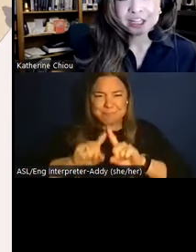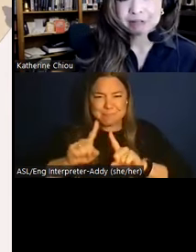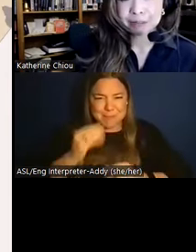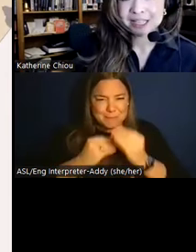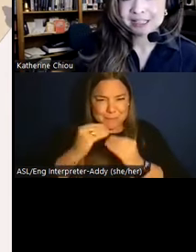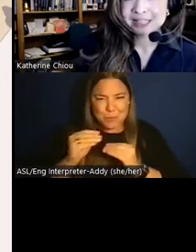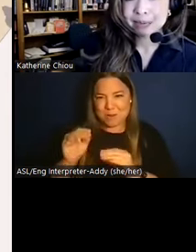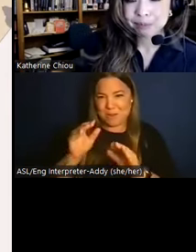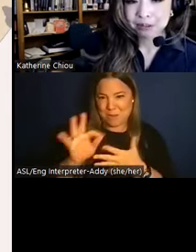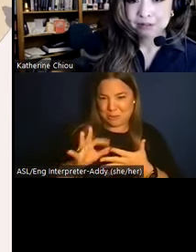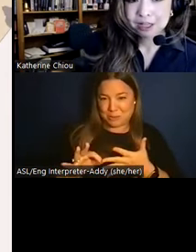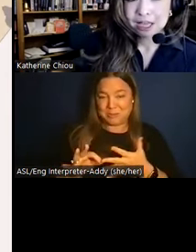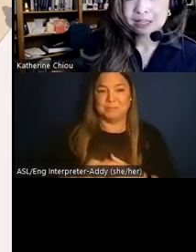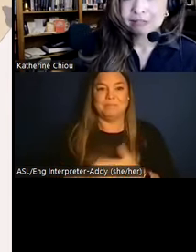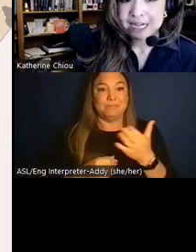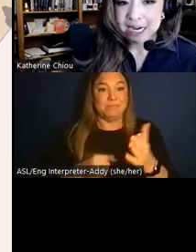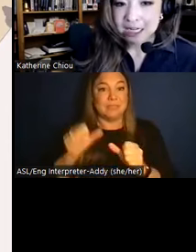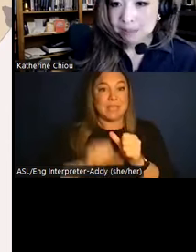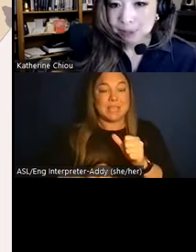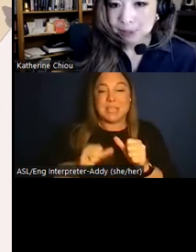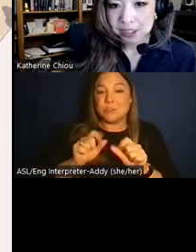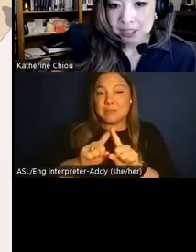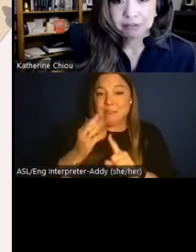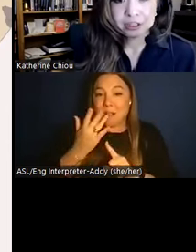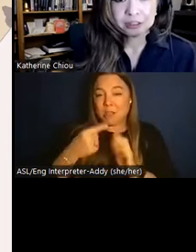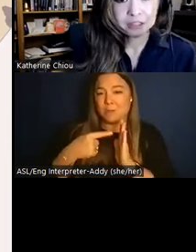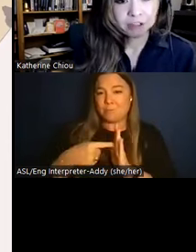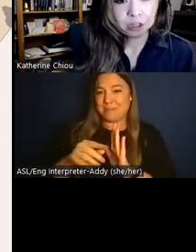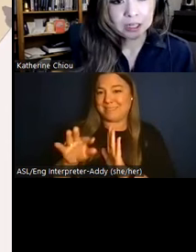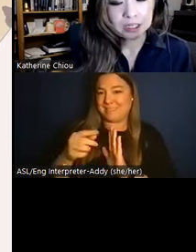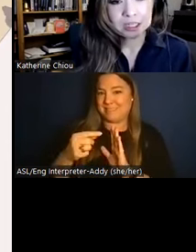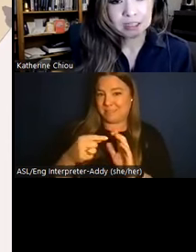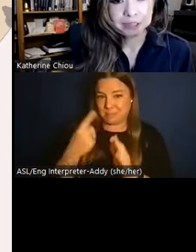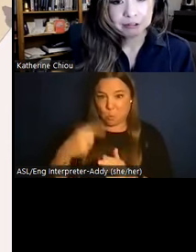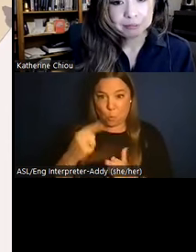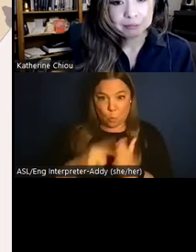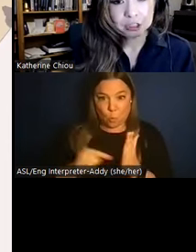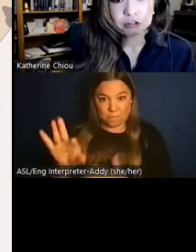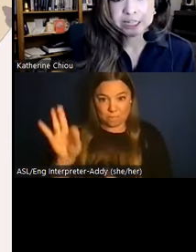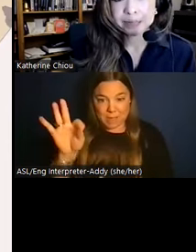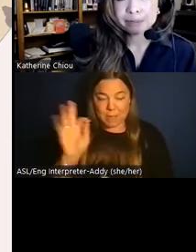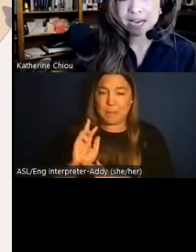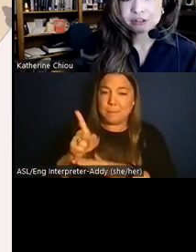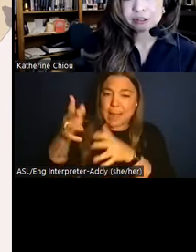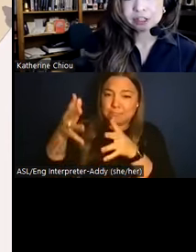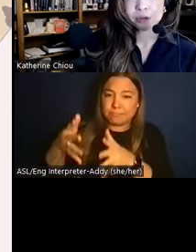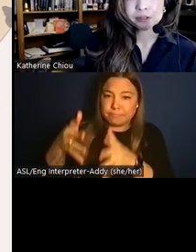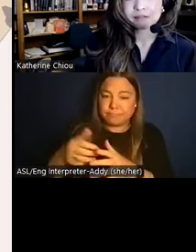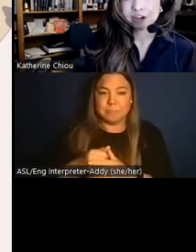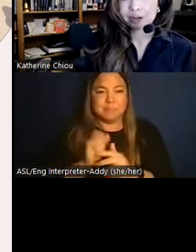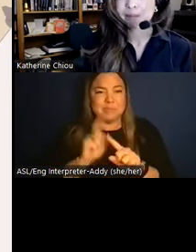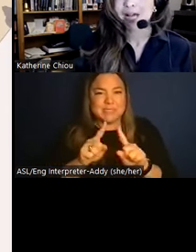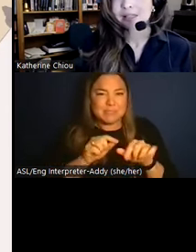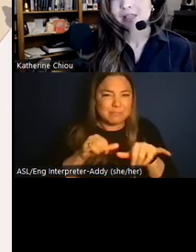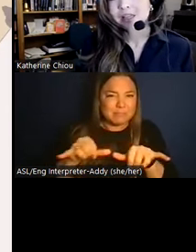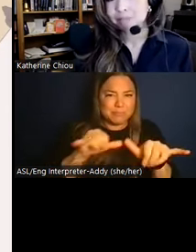plot here represents a sample. The radiating spokes here reveal different quantities of plant remains, creating patterns that show us